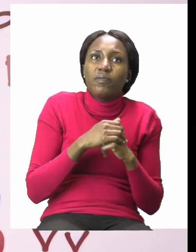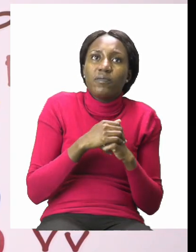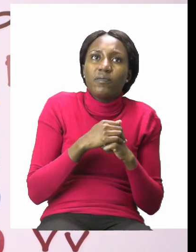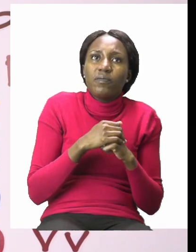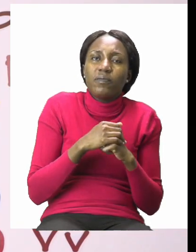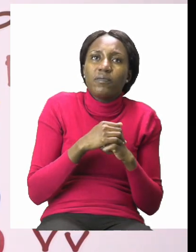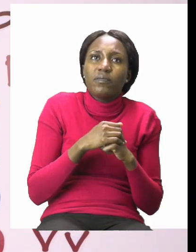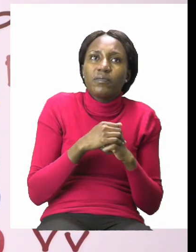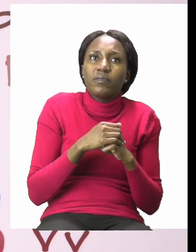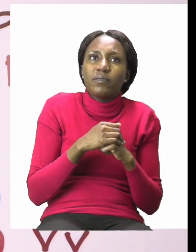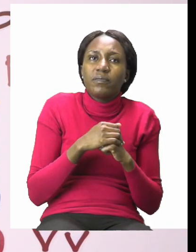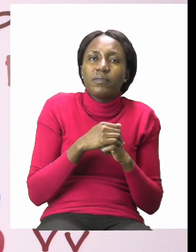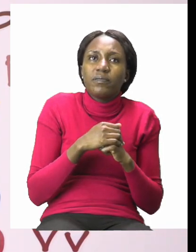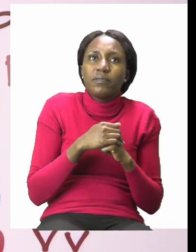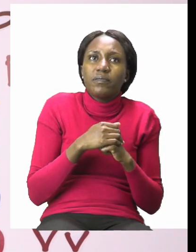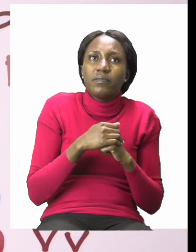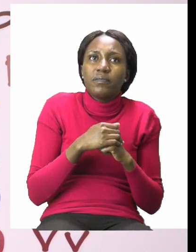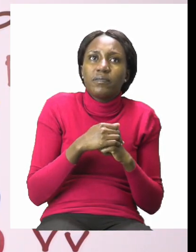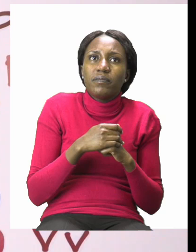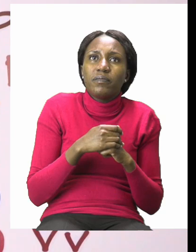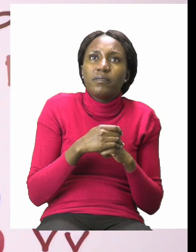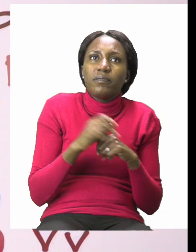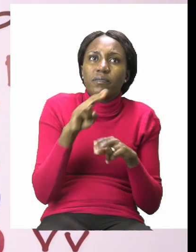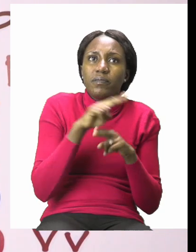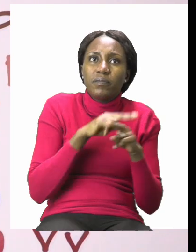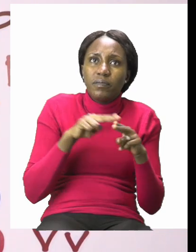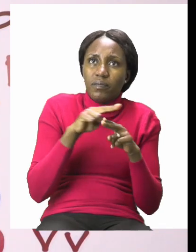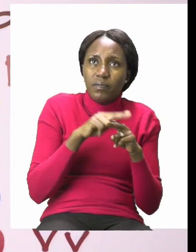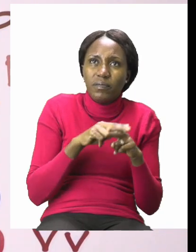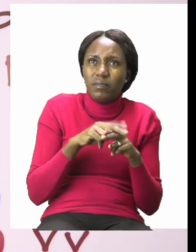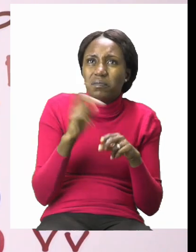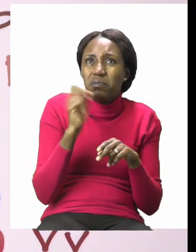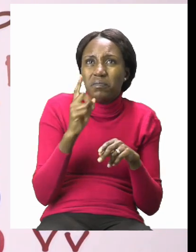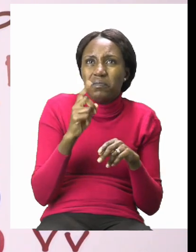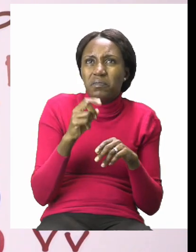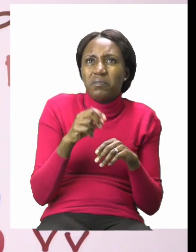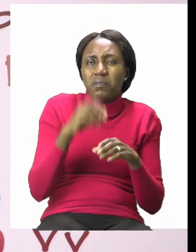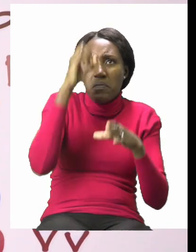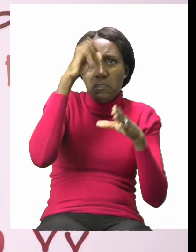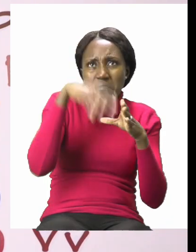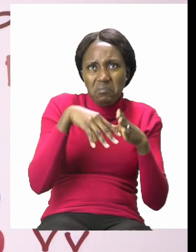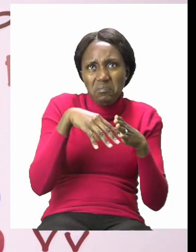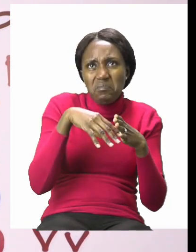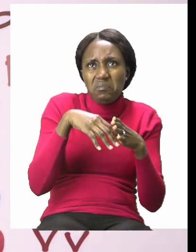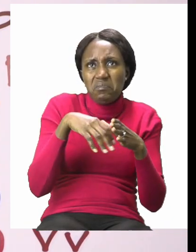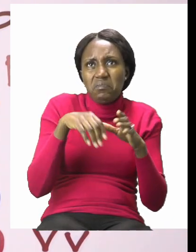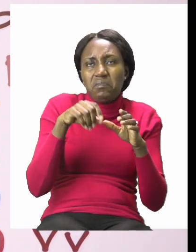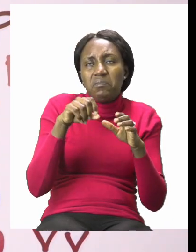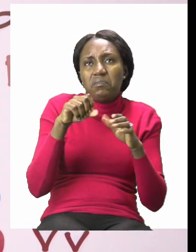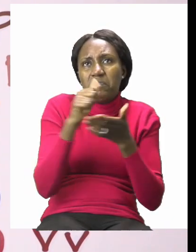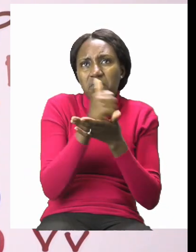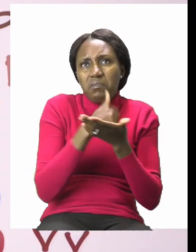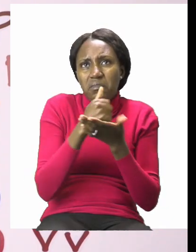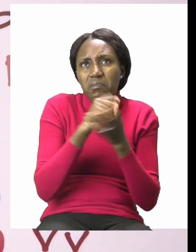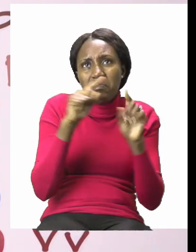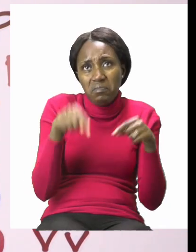this bottle is used to put any cleaning liquids we need. For example,